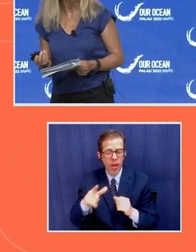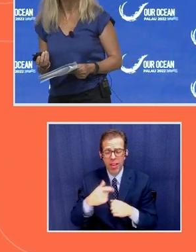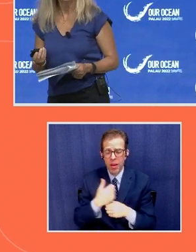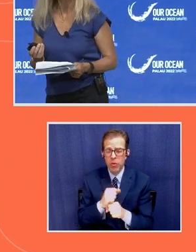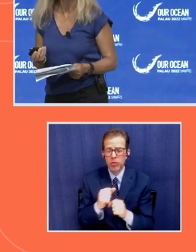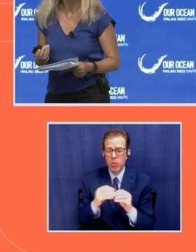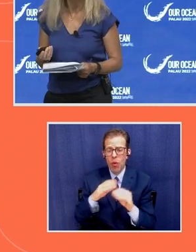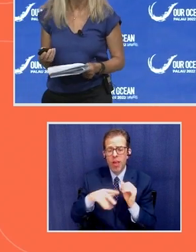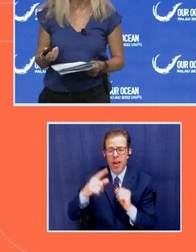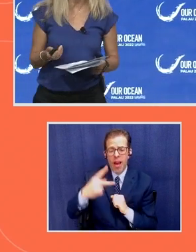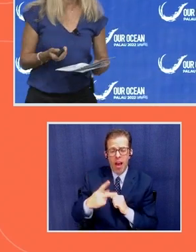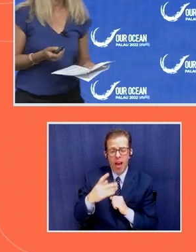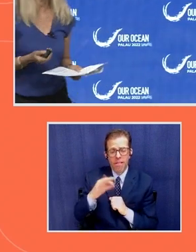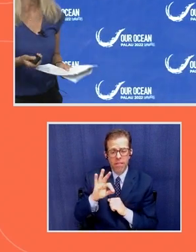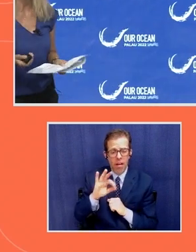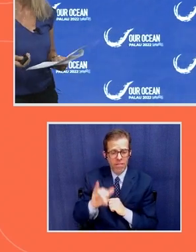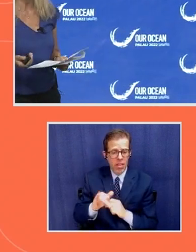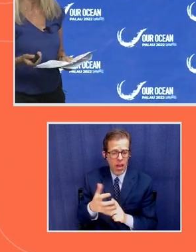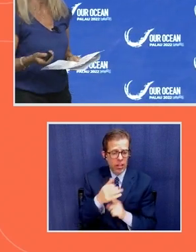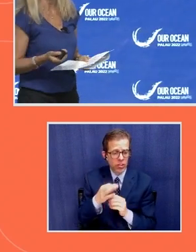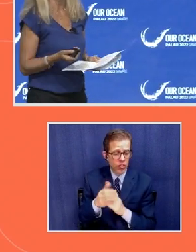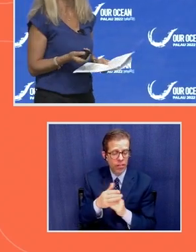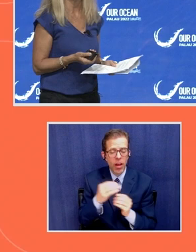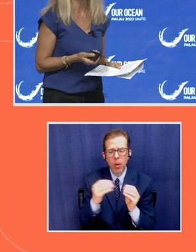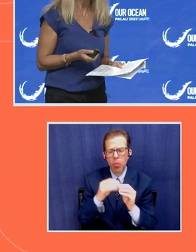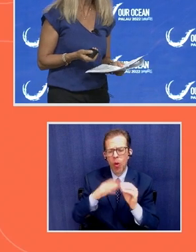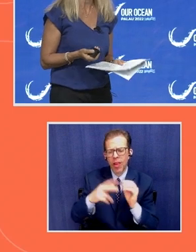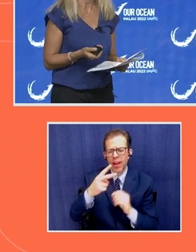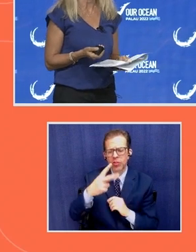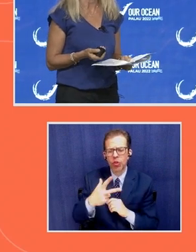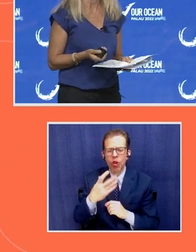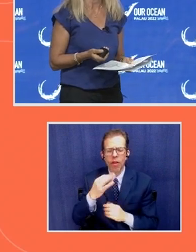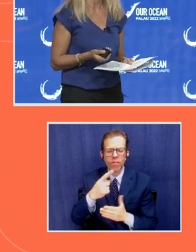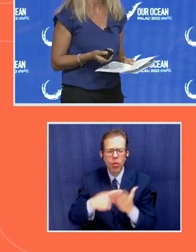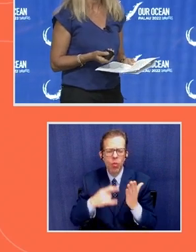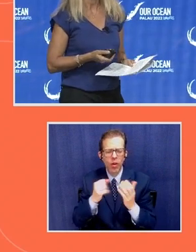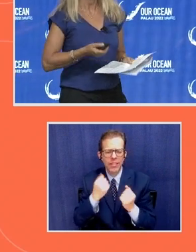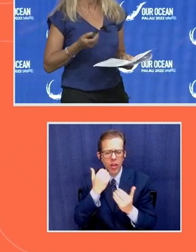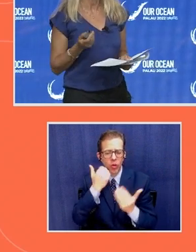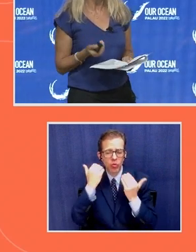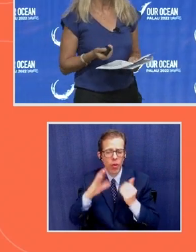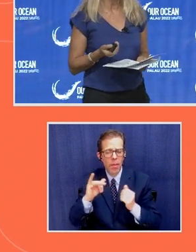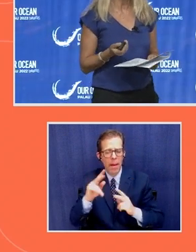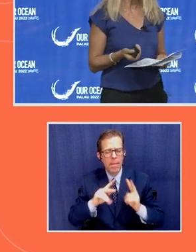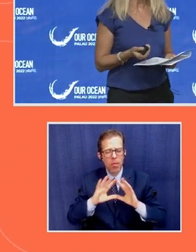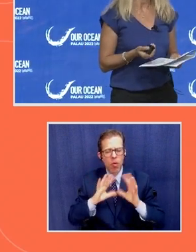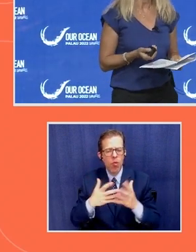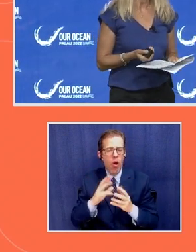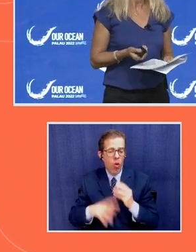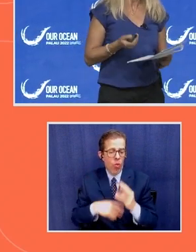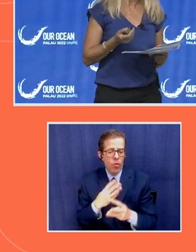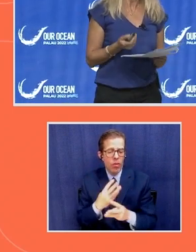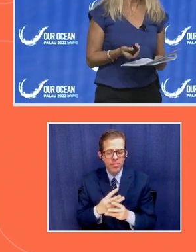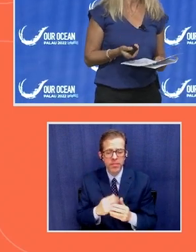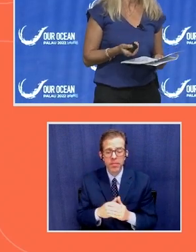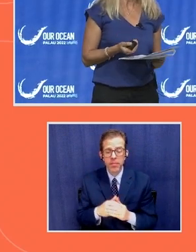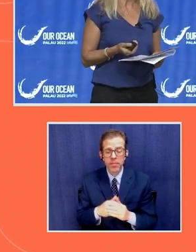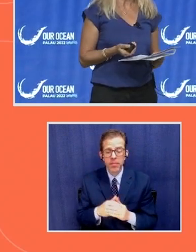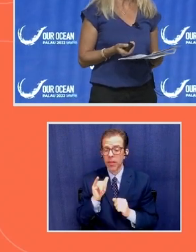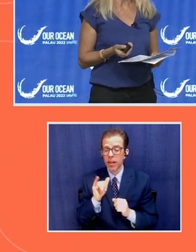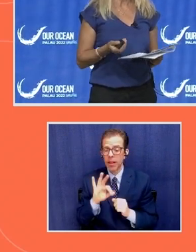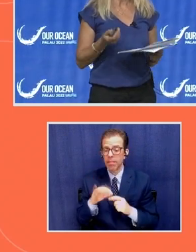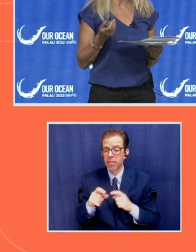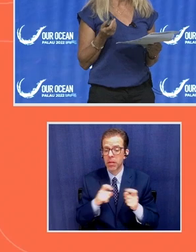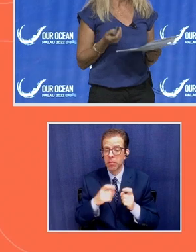and over two-thirds of what is consumed by people around the world. And if managed well, they have great